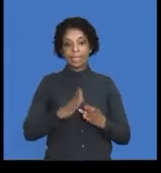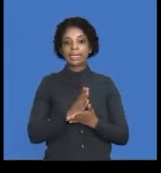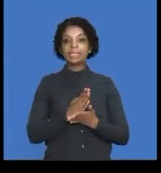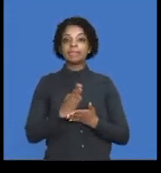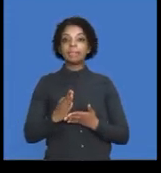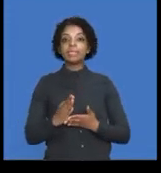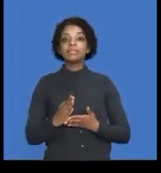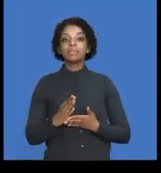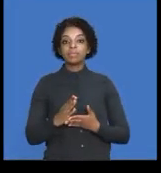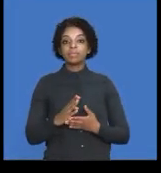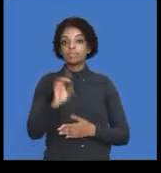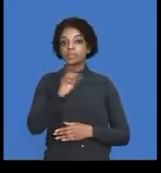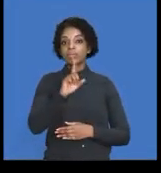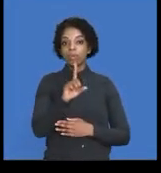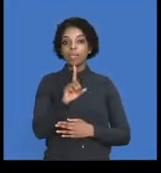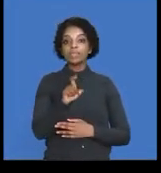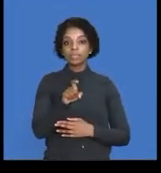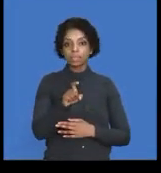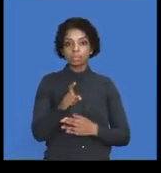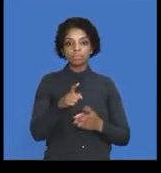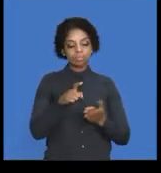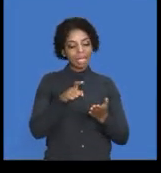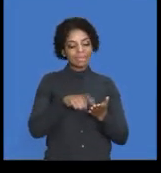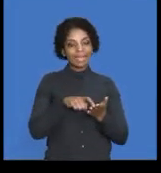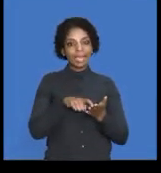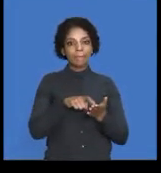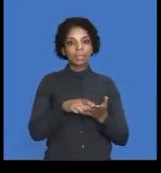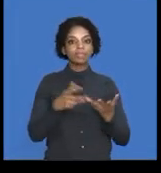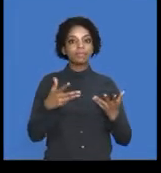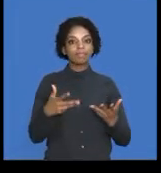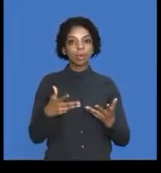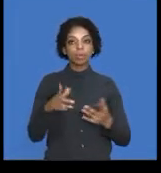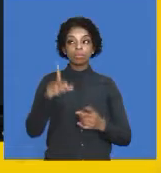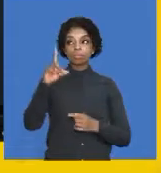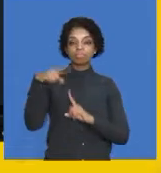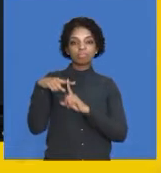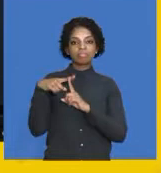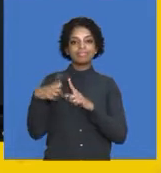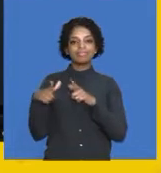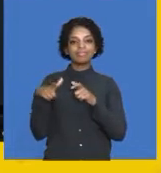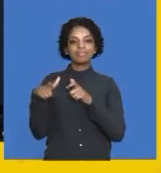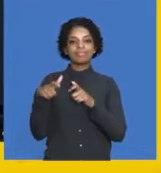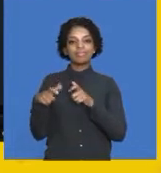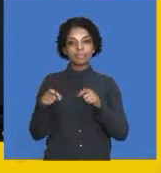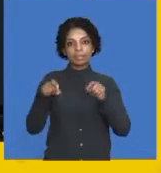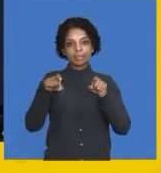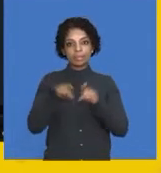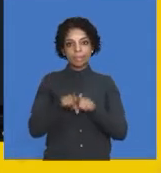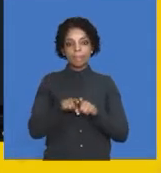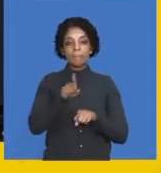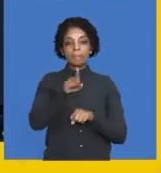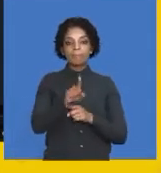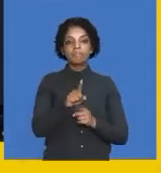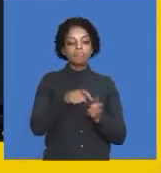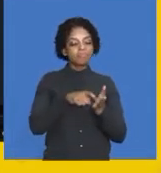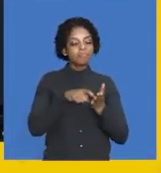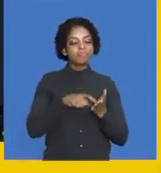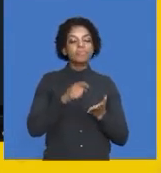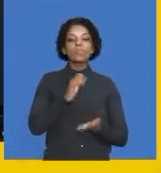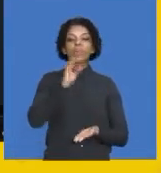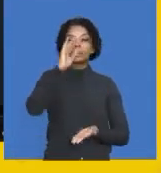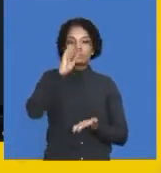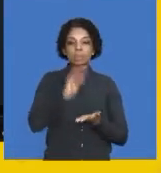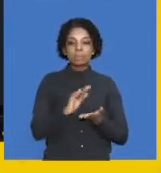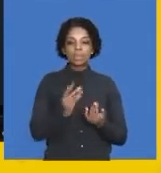And the second part of the entry, a debit to my creditors' control and a credit to discount received.